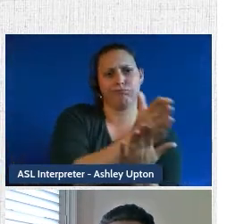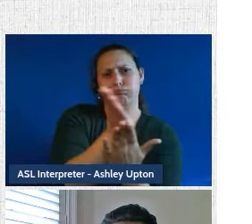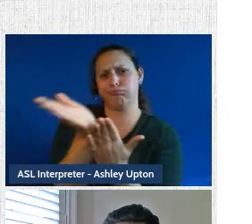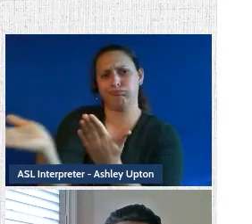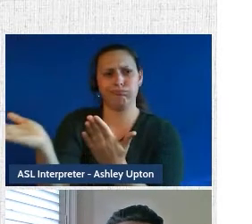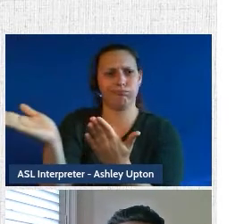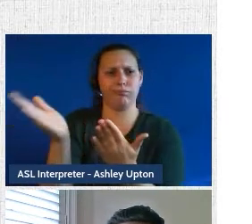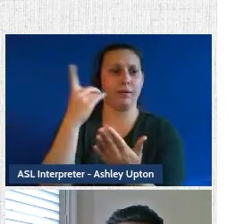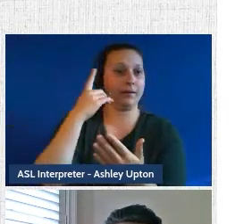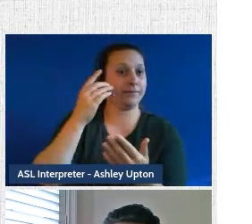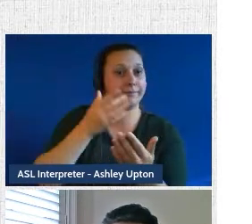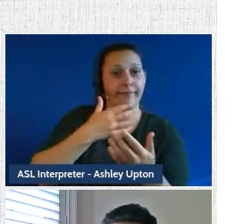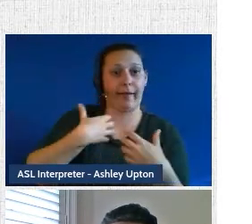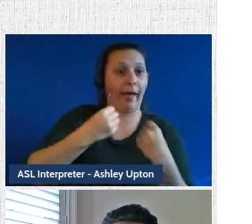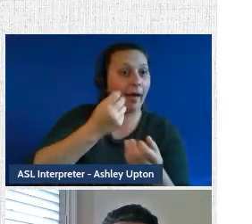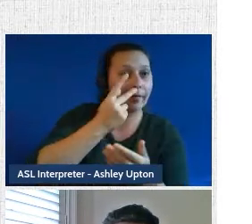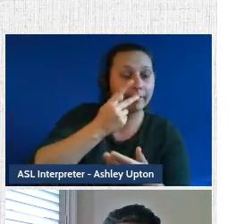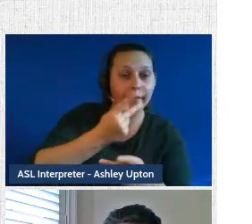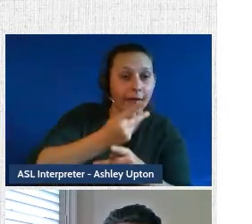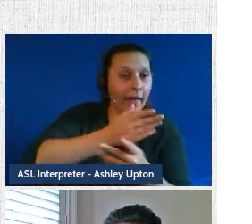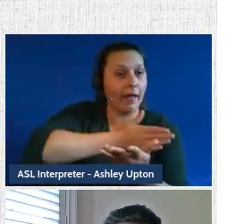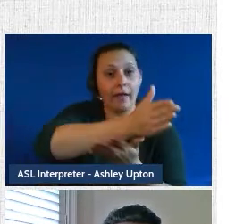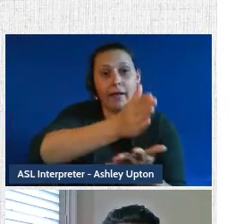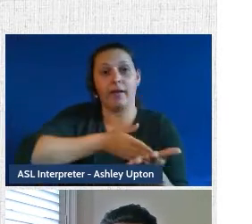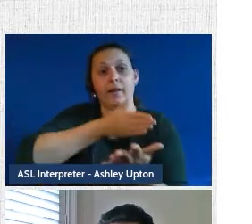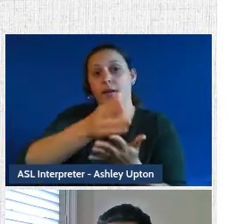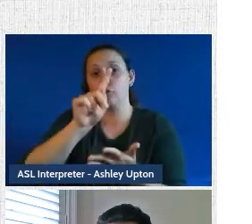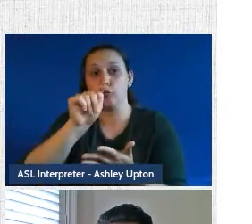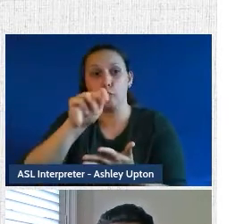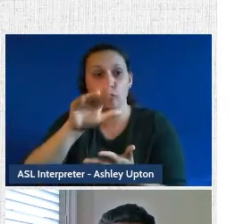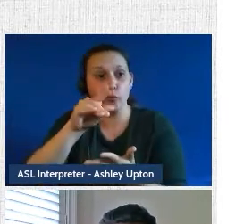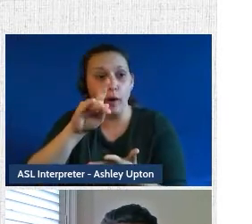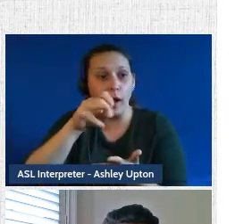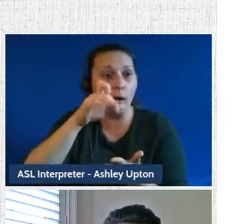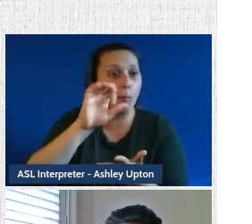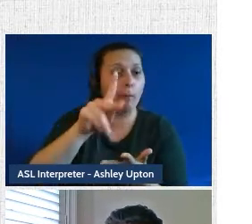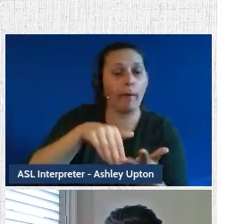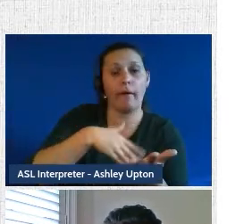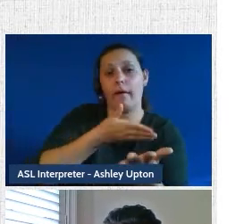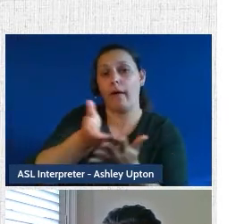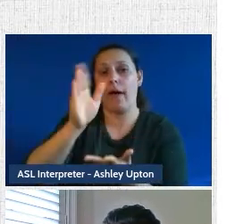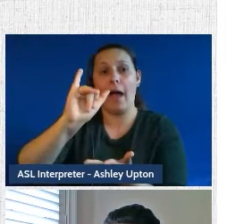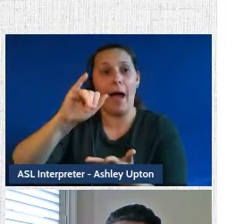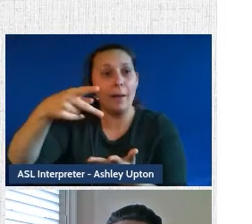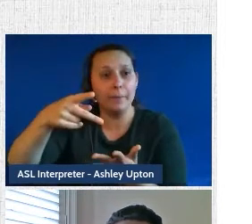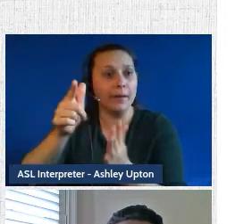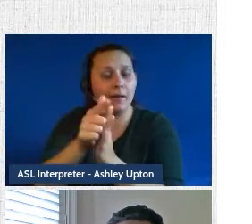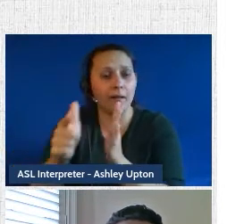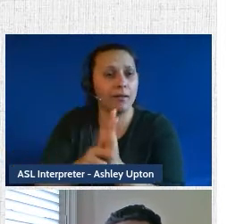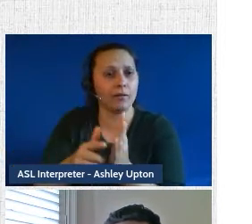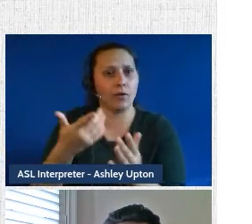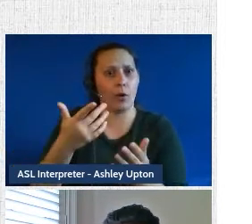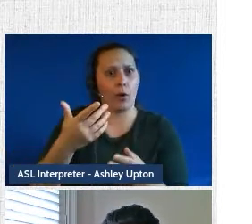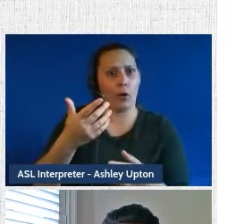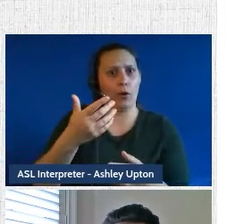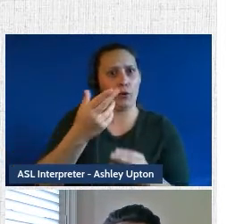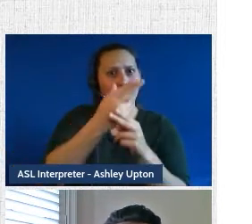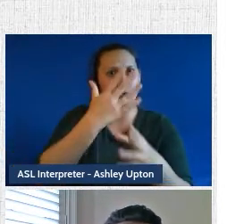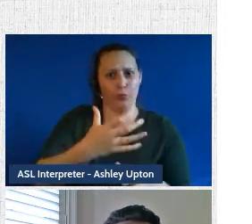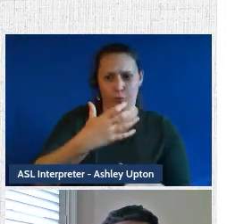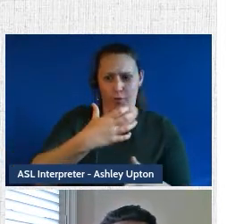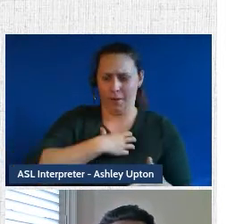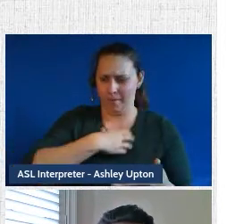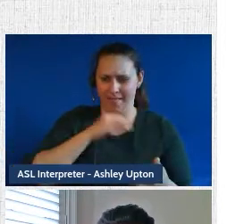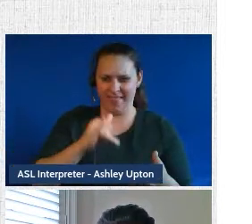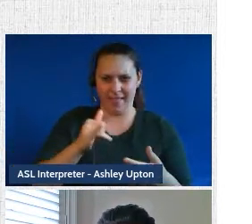including healthcare, financial, trademarks, and IP law, and the variety. And so, you know, consumer complaints was a very difficult point, a starting